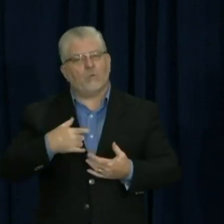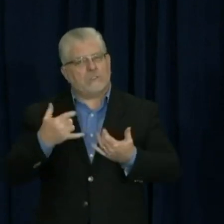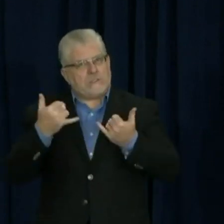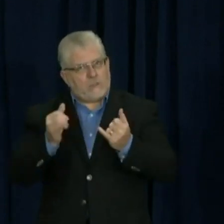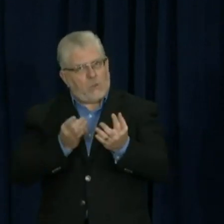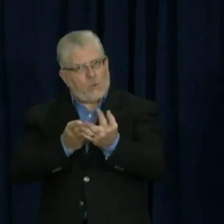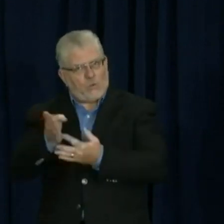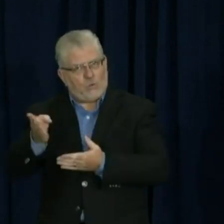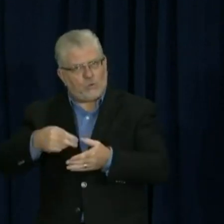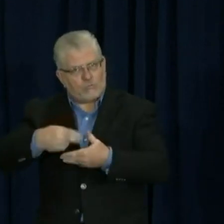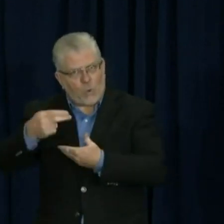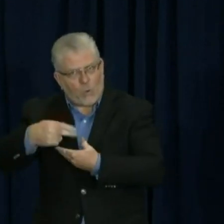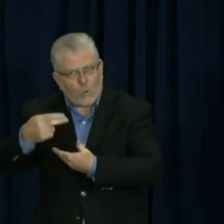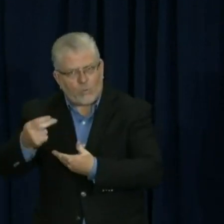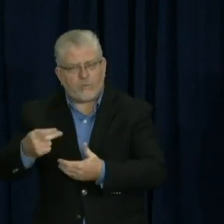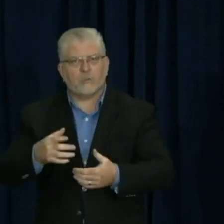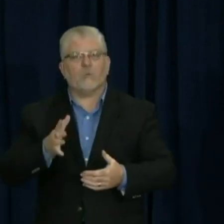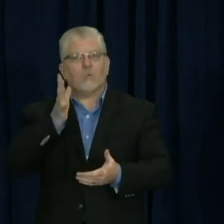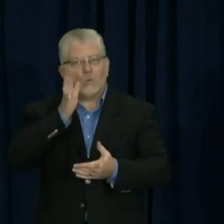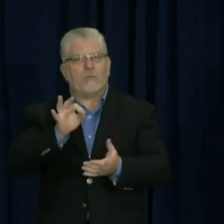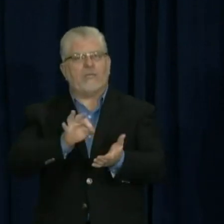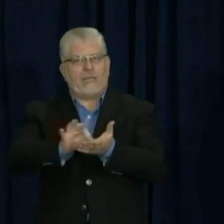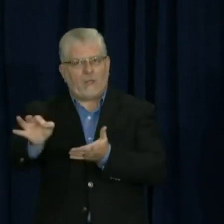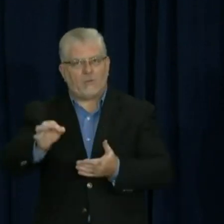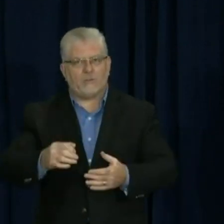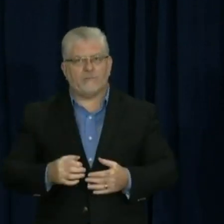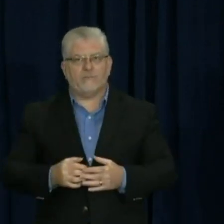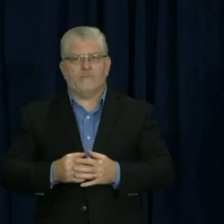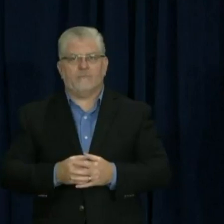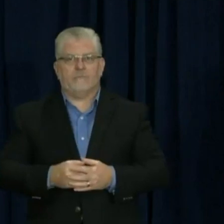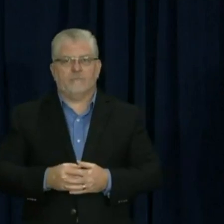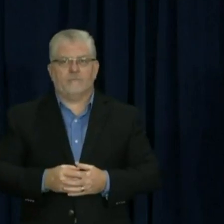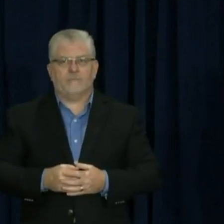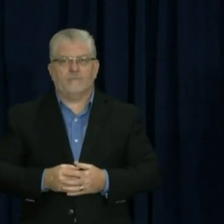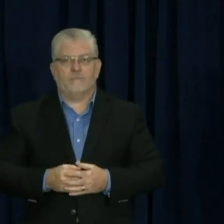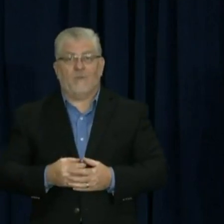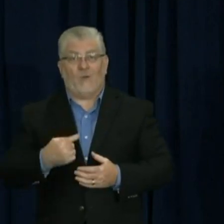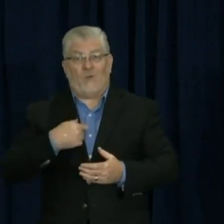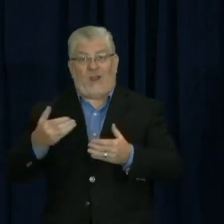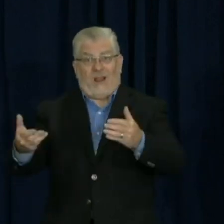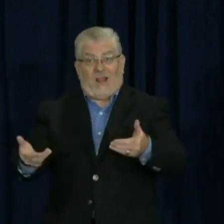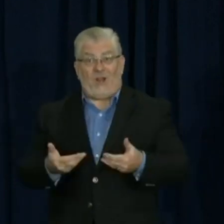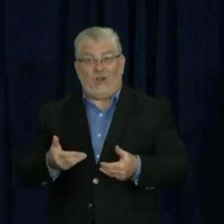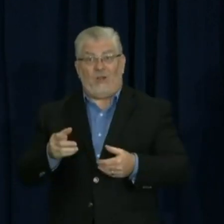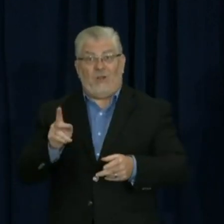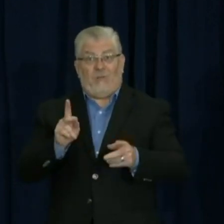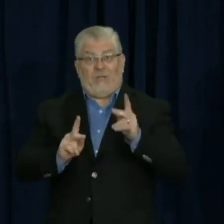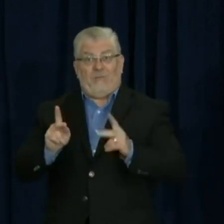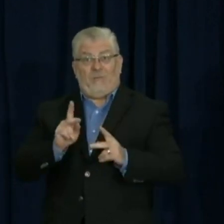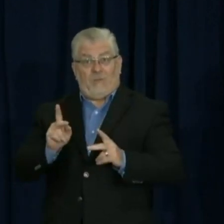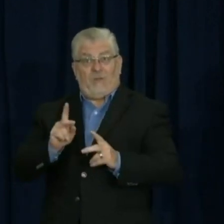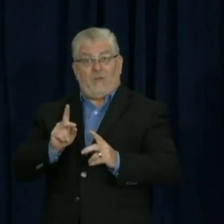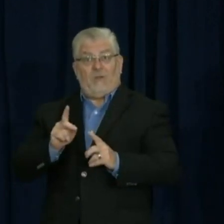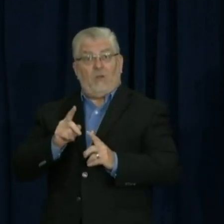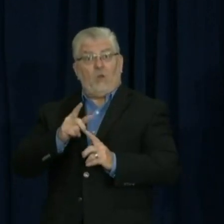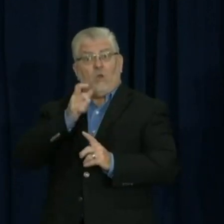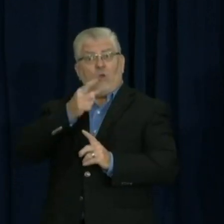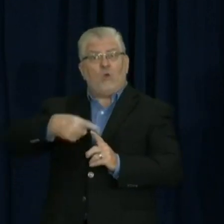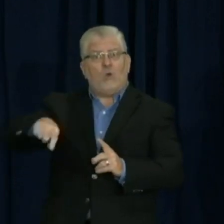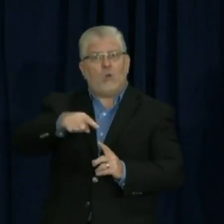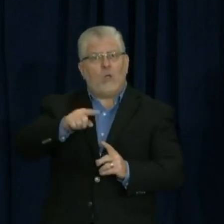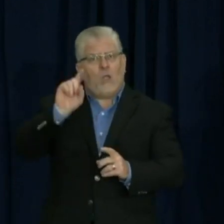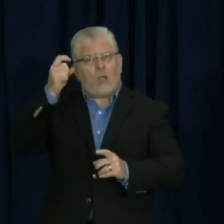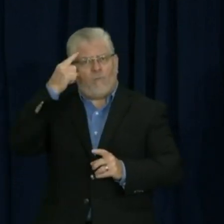way we elect our officials. This is the way we hire the people who are our public servants. It's a promise that we give to all Pennsylvanians,